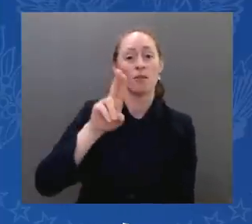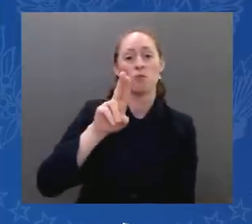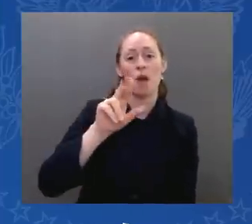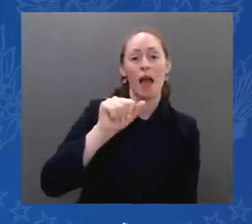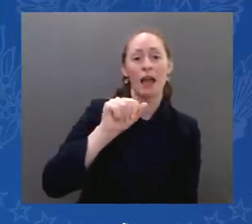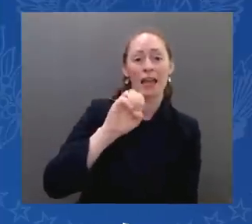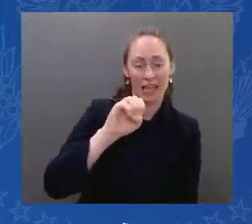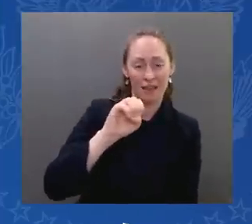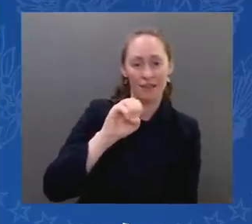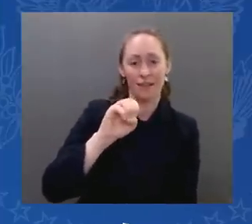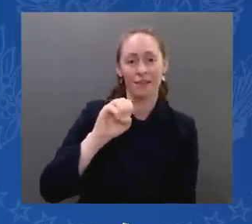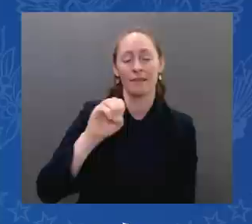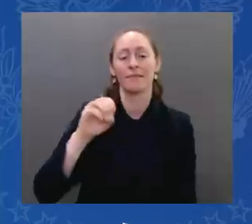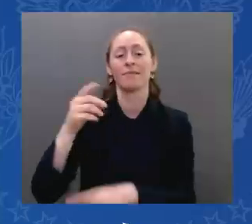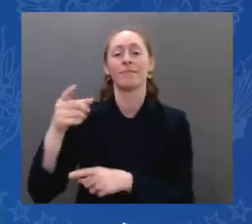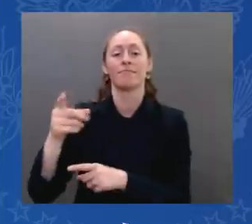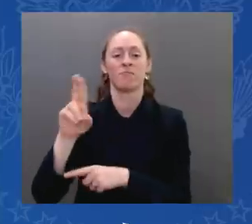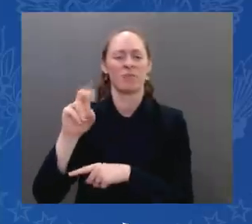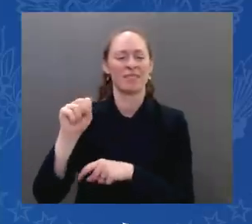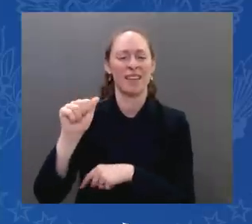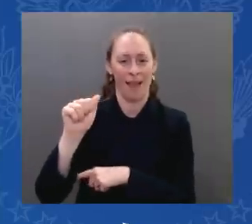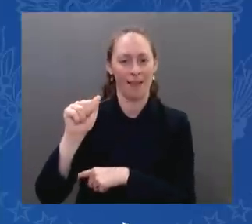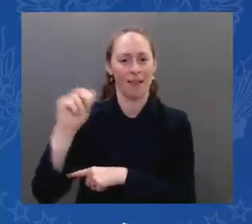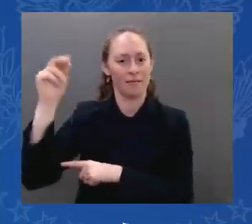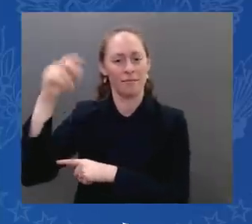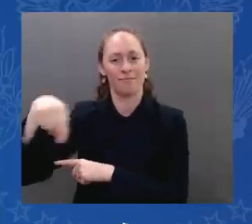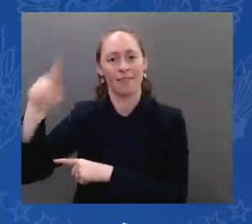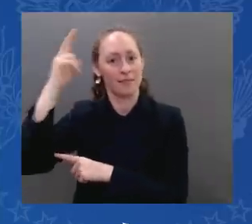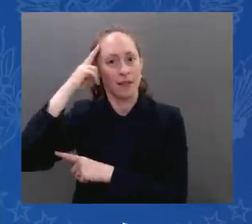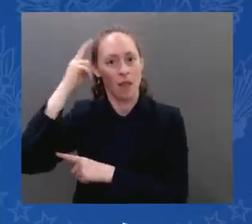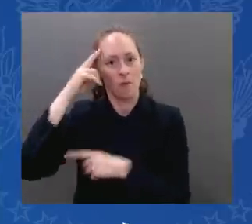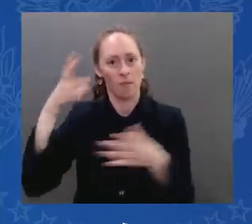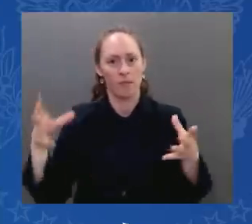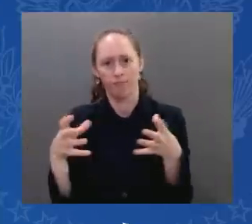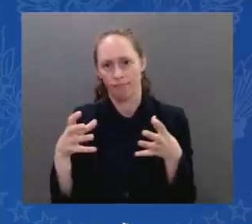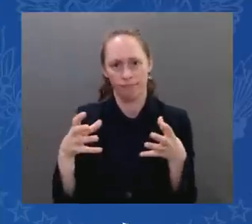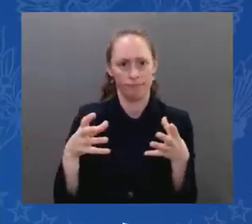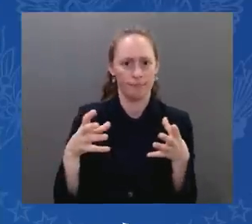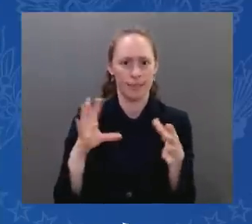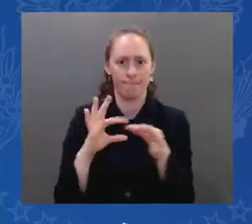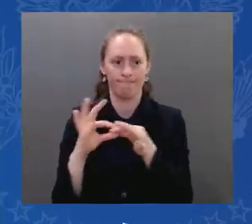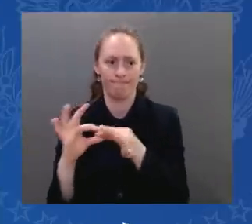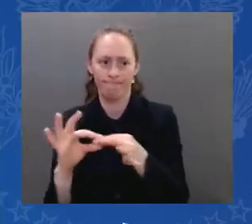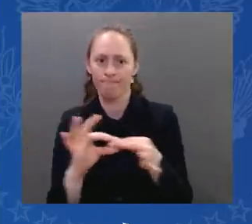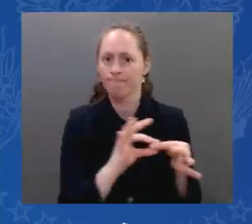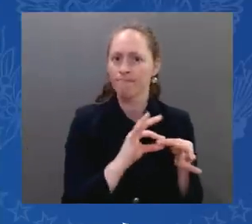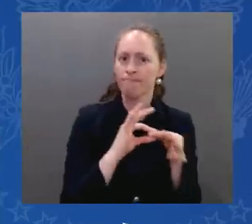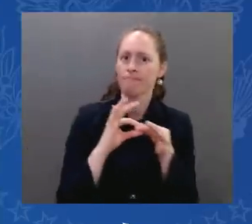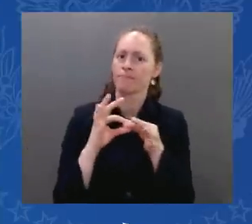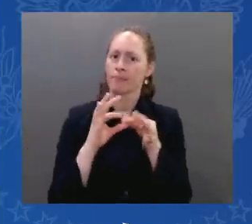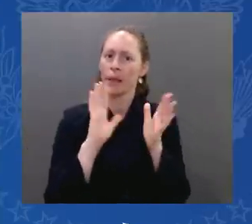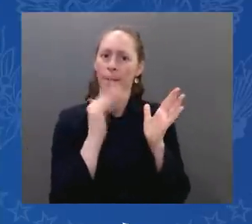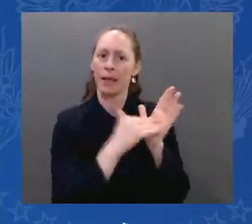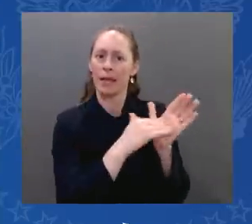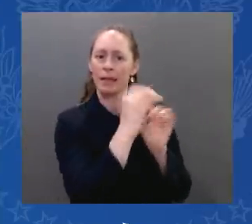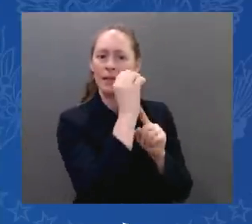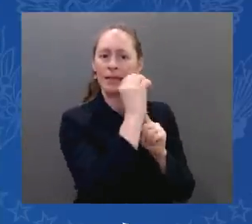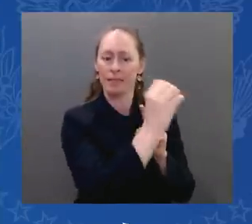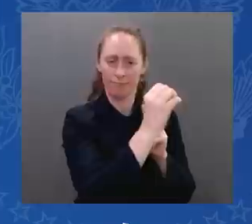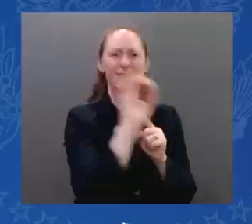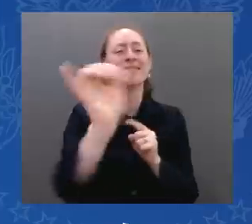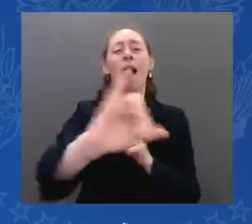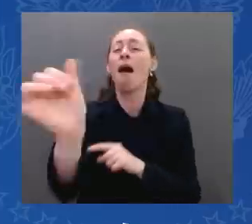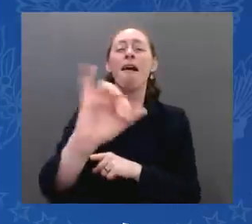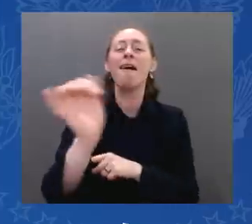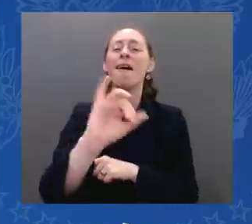and the Indo-Pacific to create new partnerships to tackle global challenges like food insecurity and clean energy